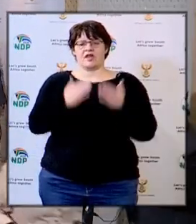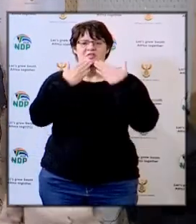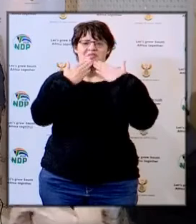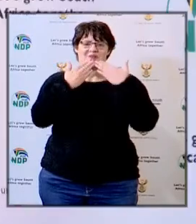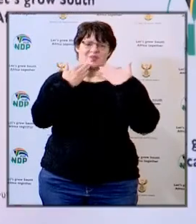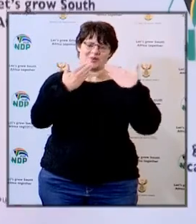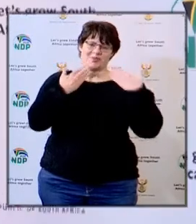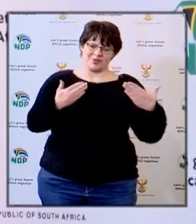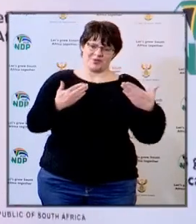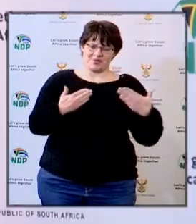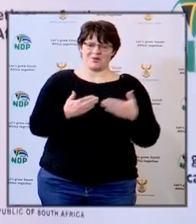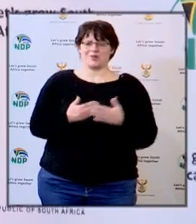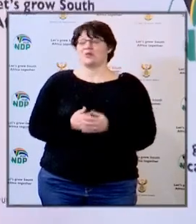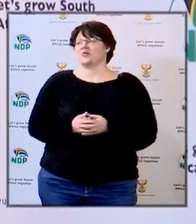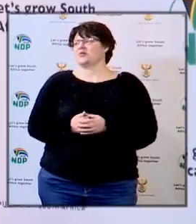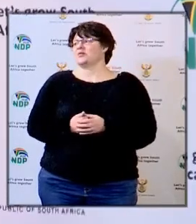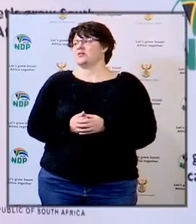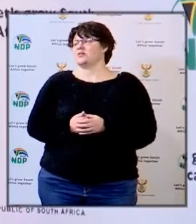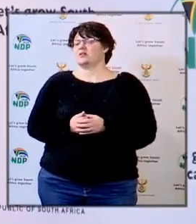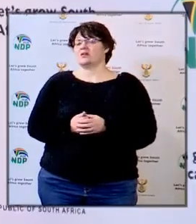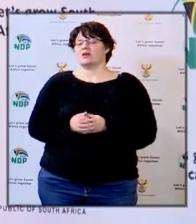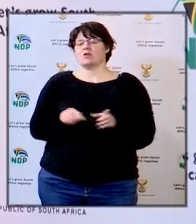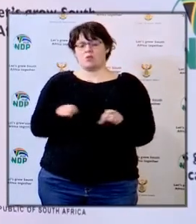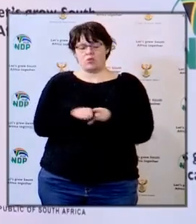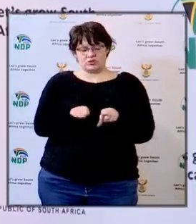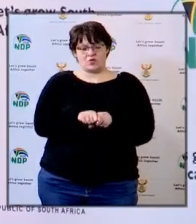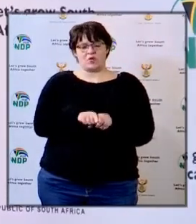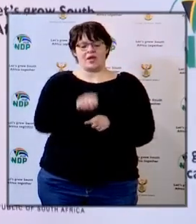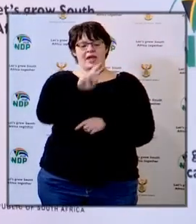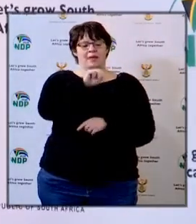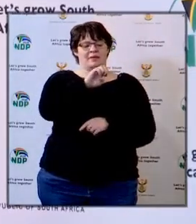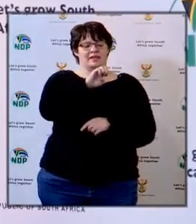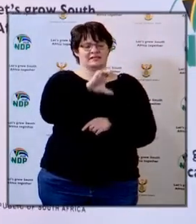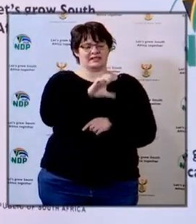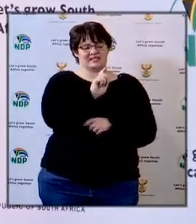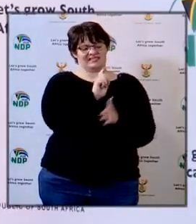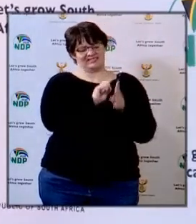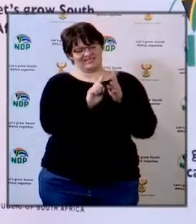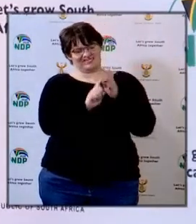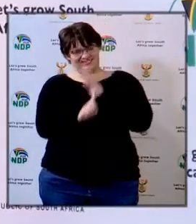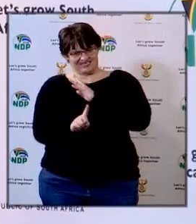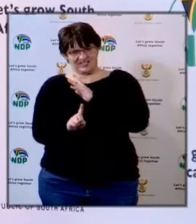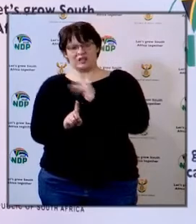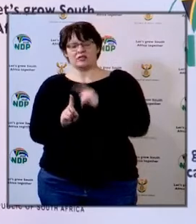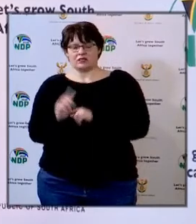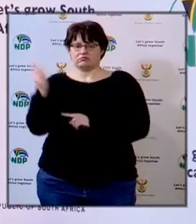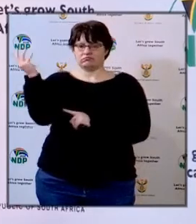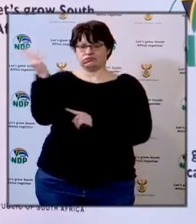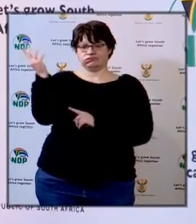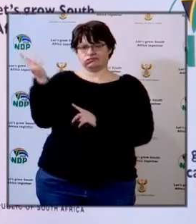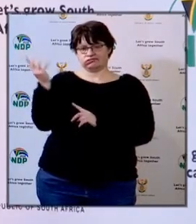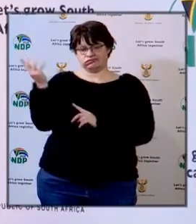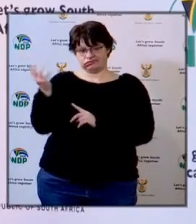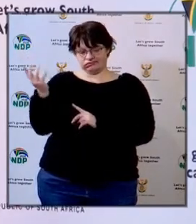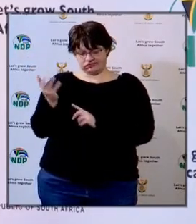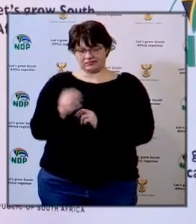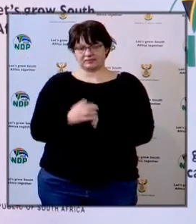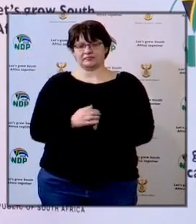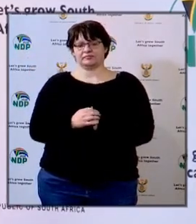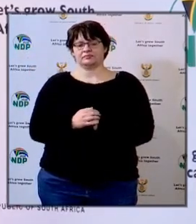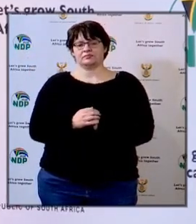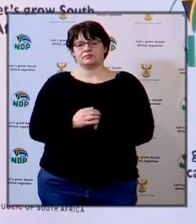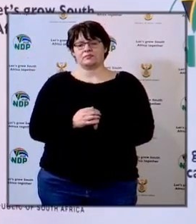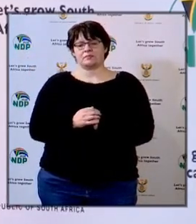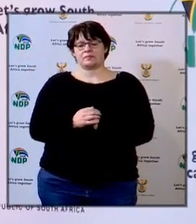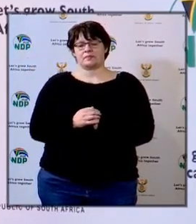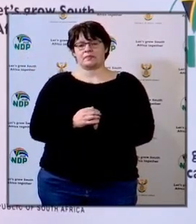thank you so much Mr. Mudao and to all the MECs thanks for the contributions that have been made this afternoon